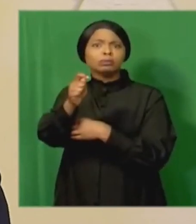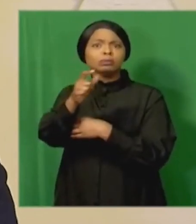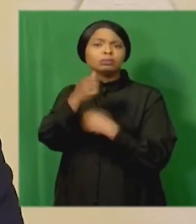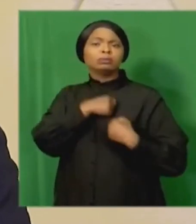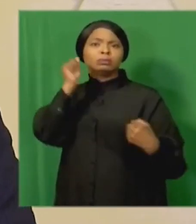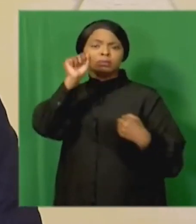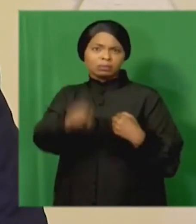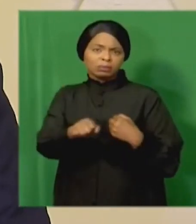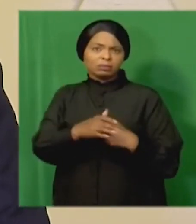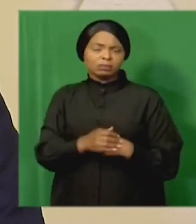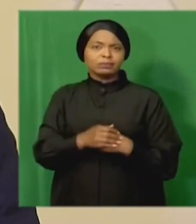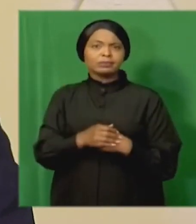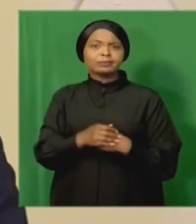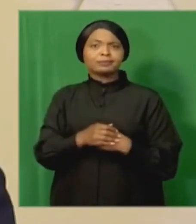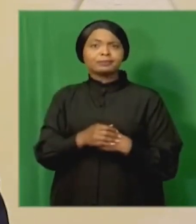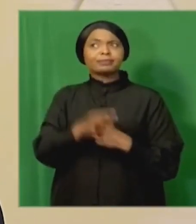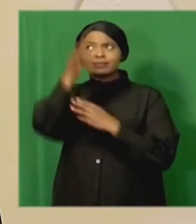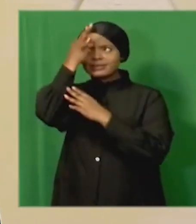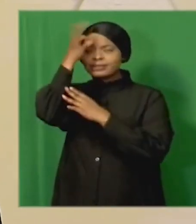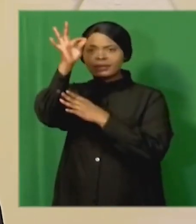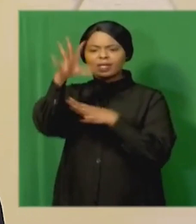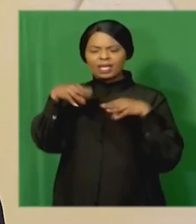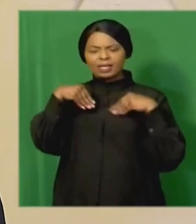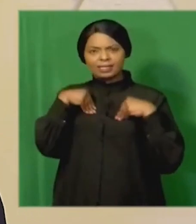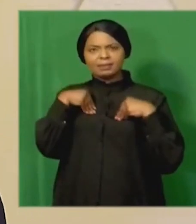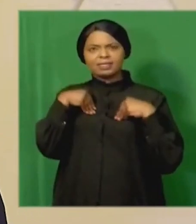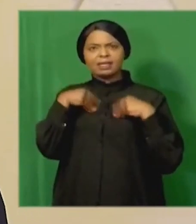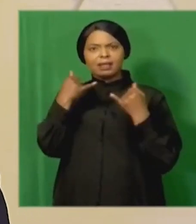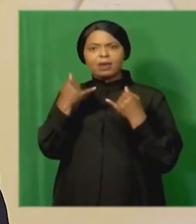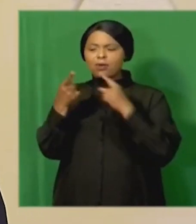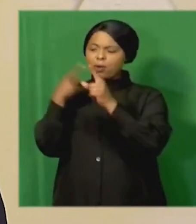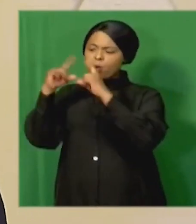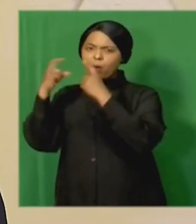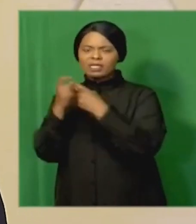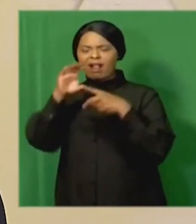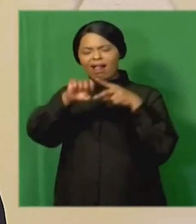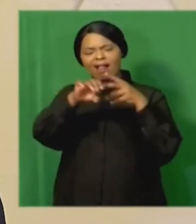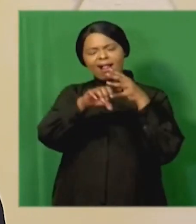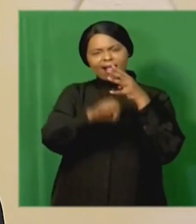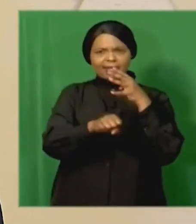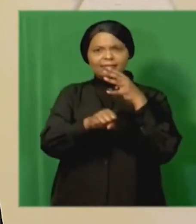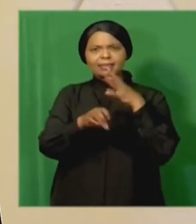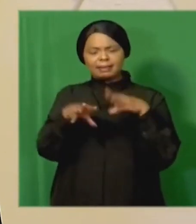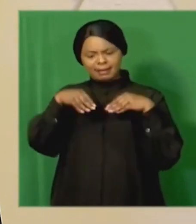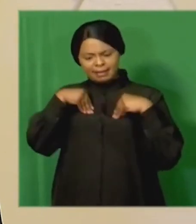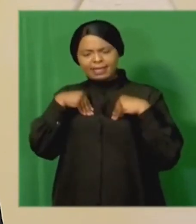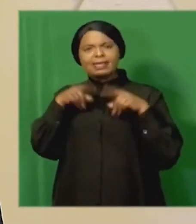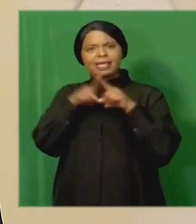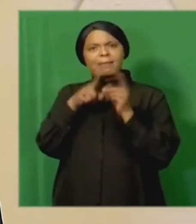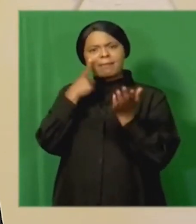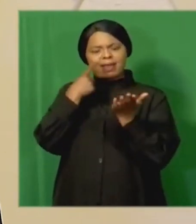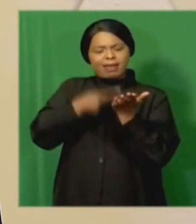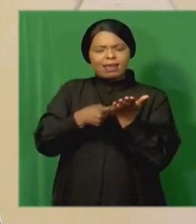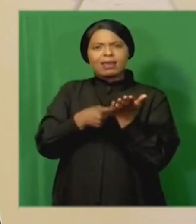In the main, government accepts the findings of the Commission with respect to the existence,